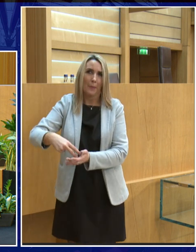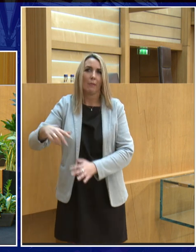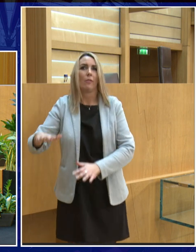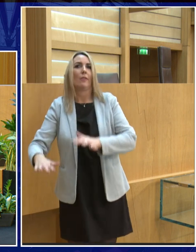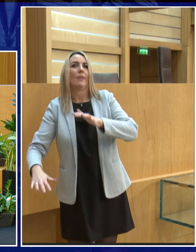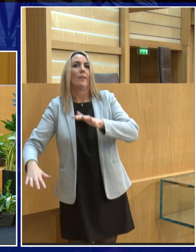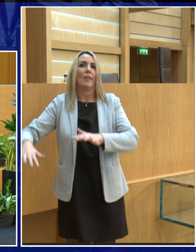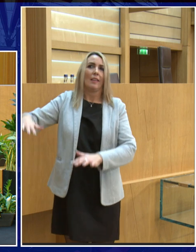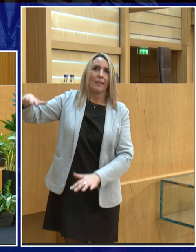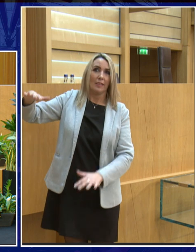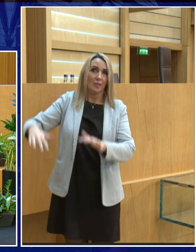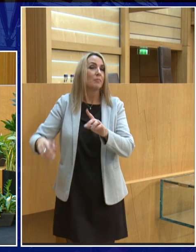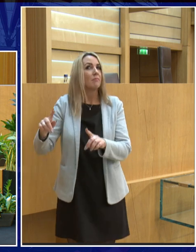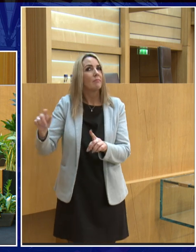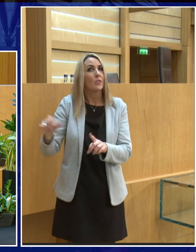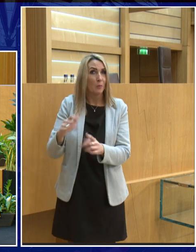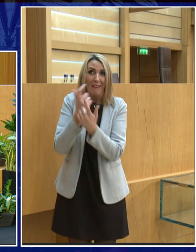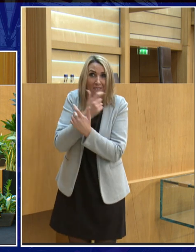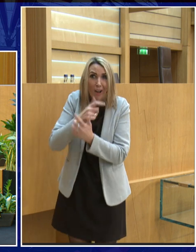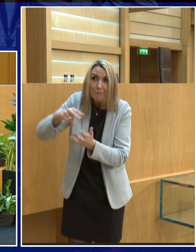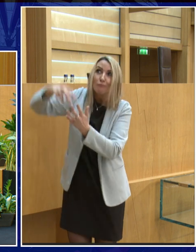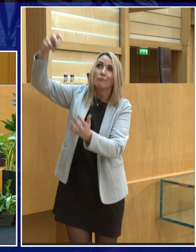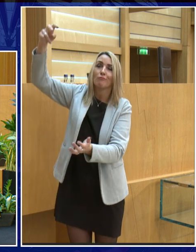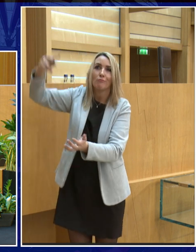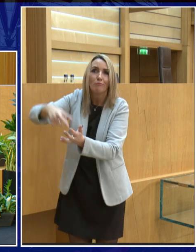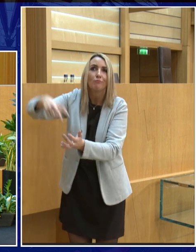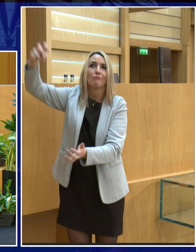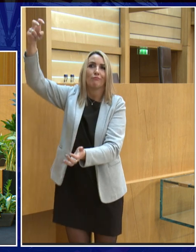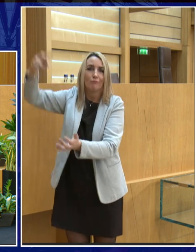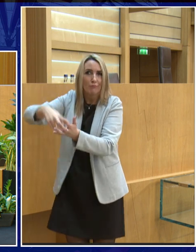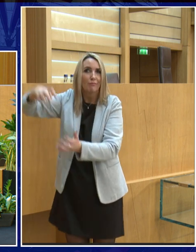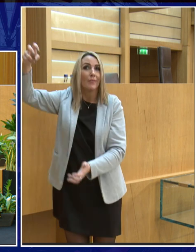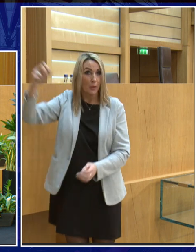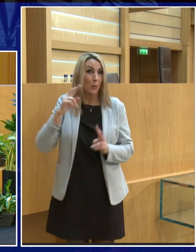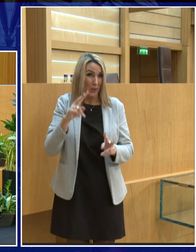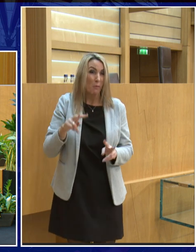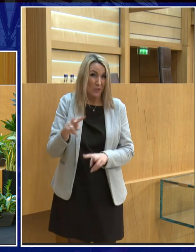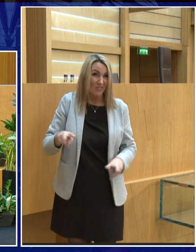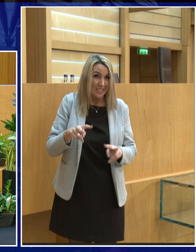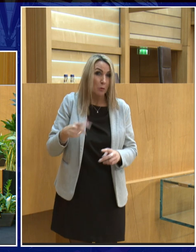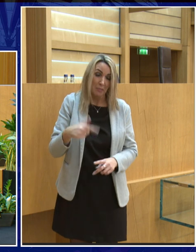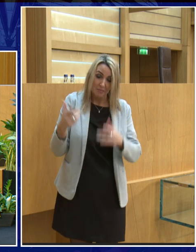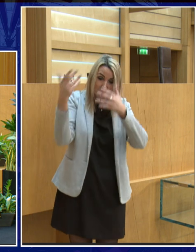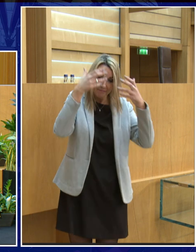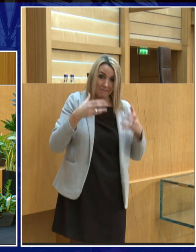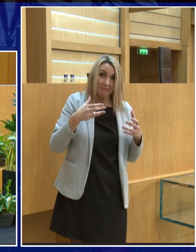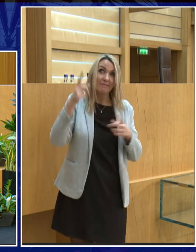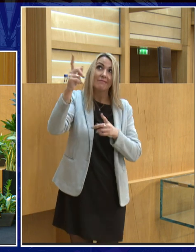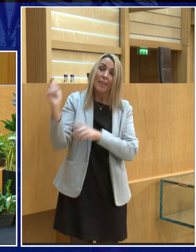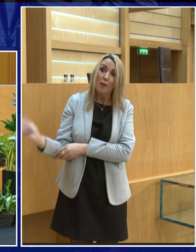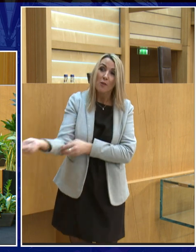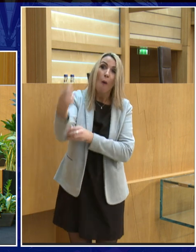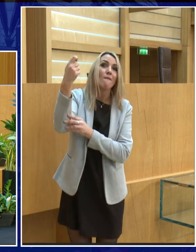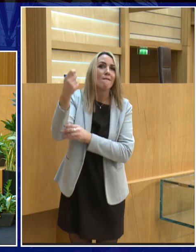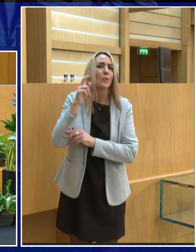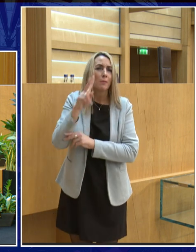the moon it should be a lot of fun and there are some videos of some of the astronauts playing golf on the moon's surface